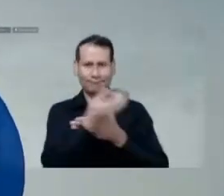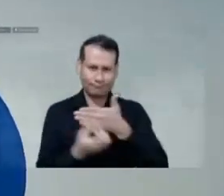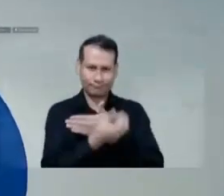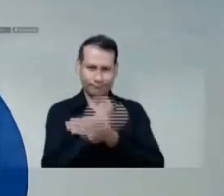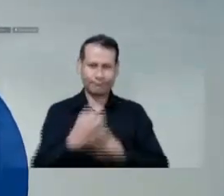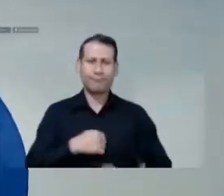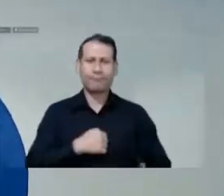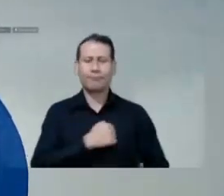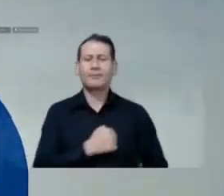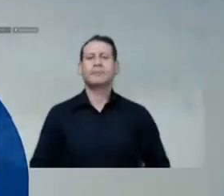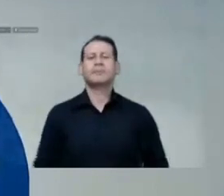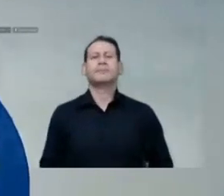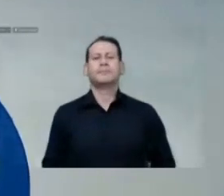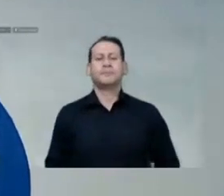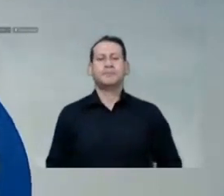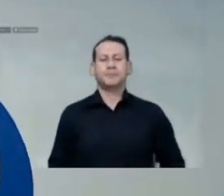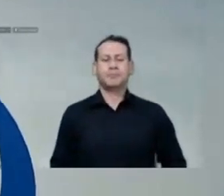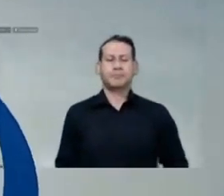of Bibiana.